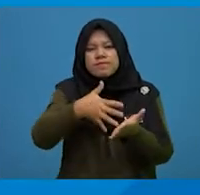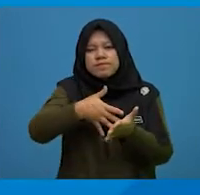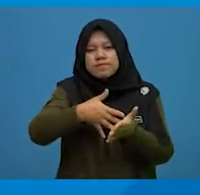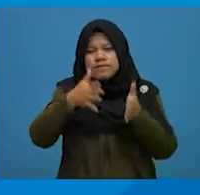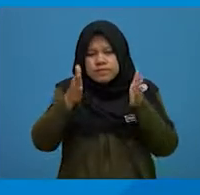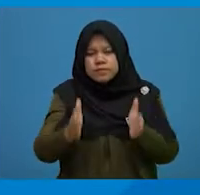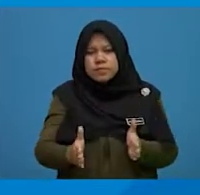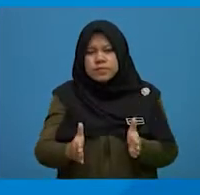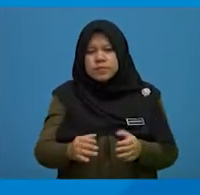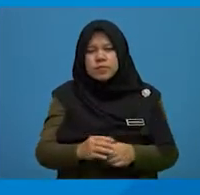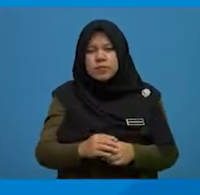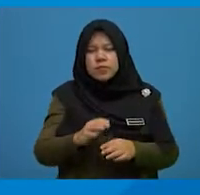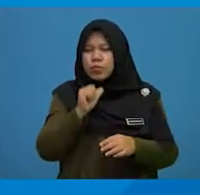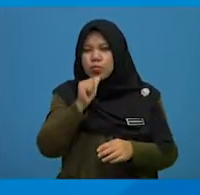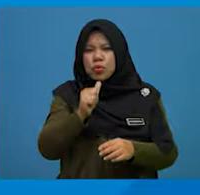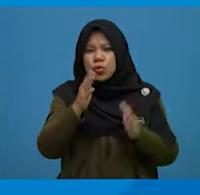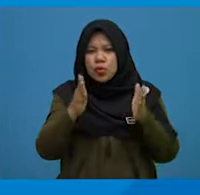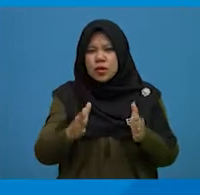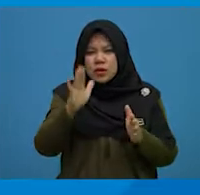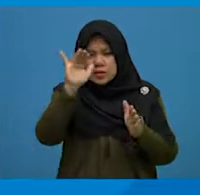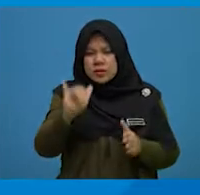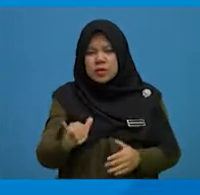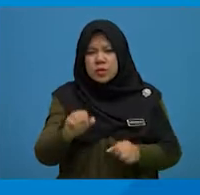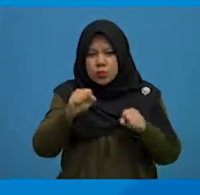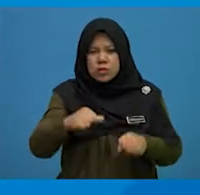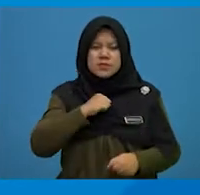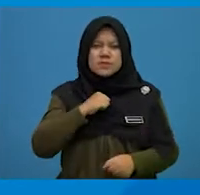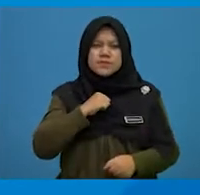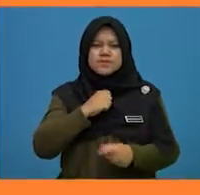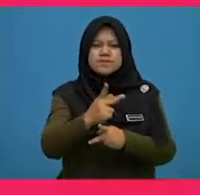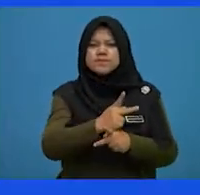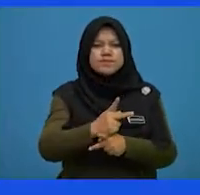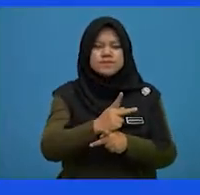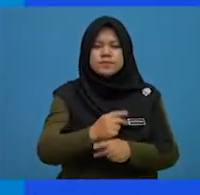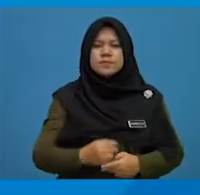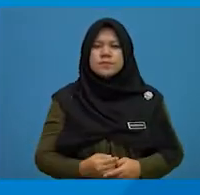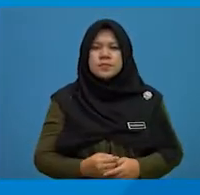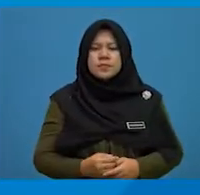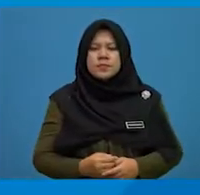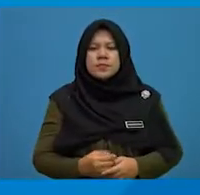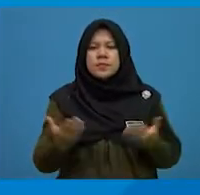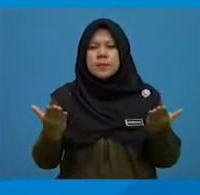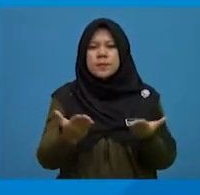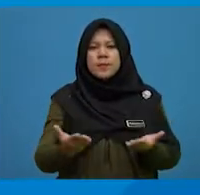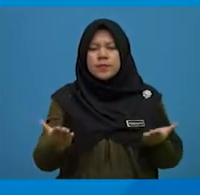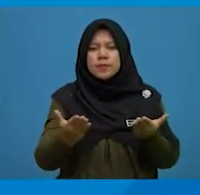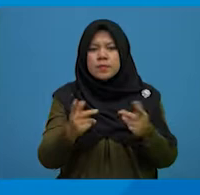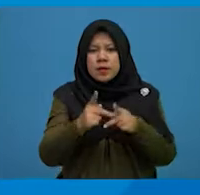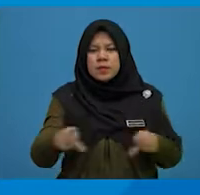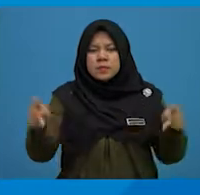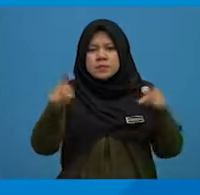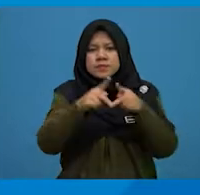are not people who can stand for themselves. Here's an important